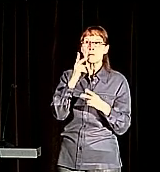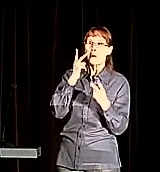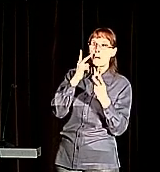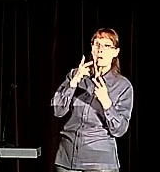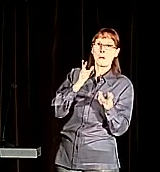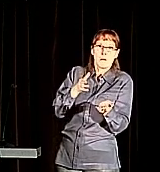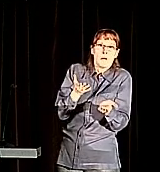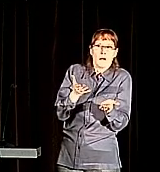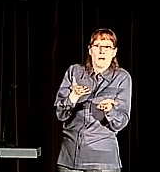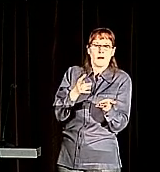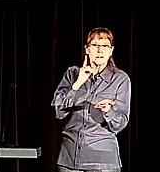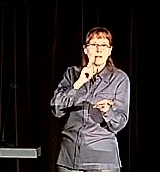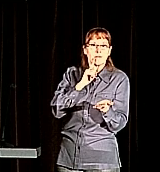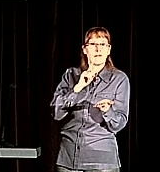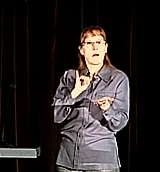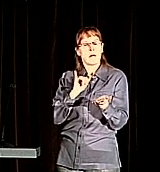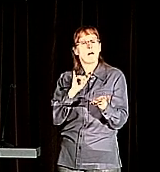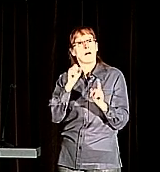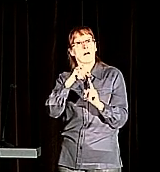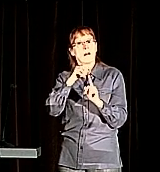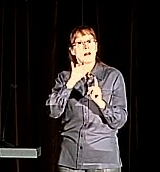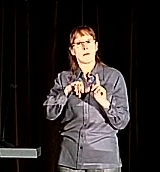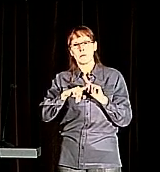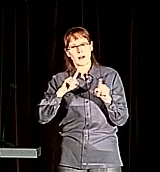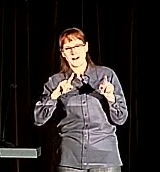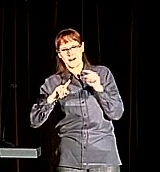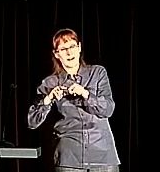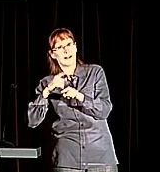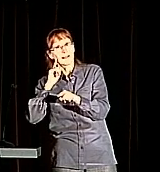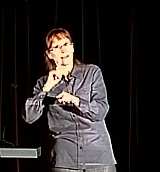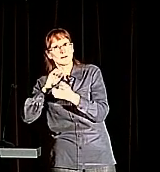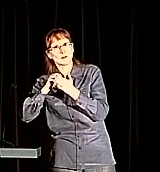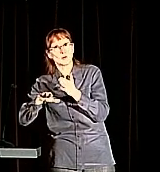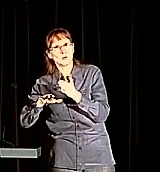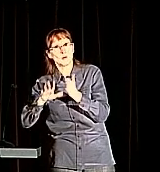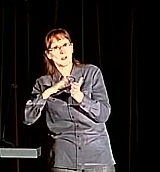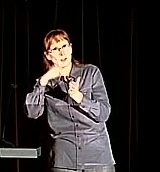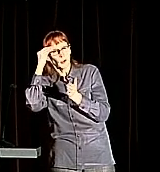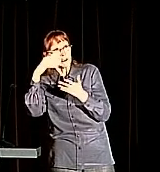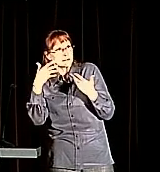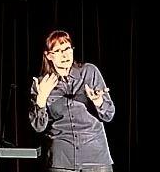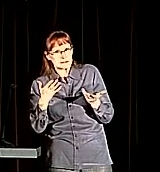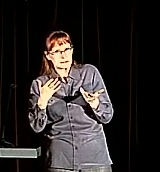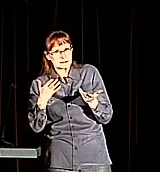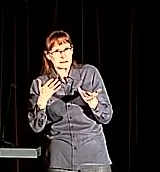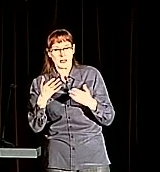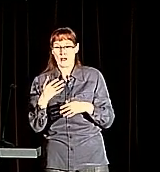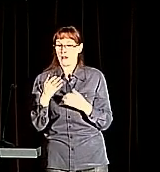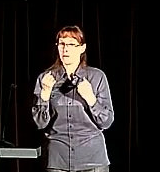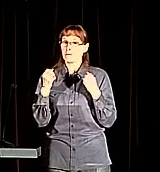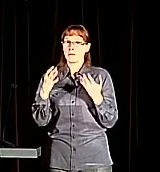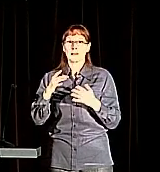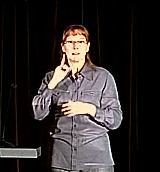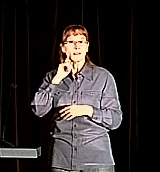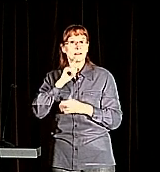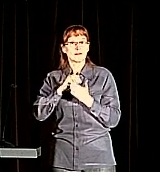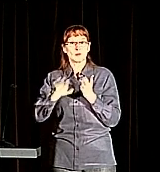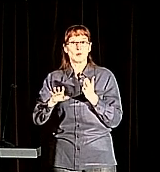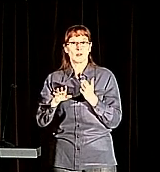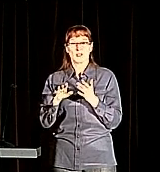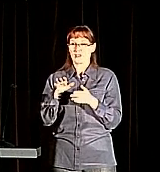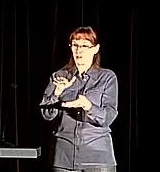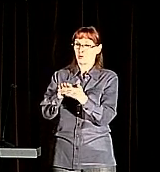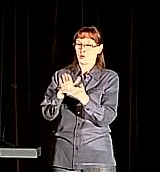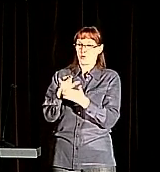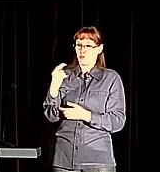that there are deaf adults outside in the world. They think that they will become hearing when they're 20, and I have met people who thought that deaf